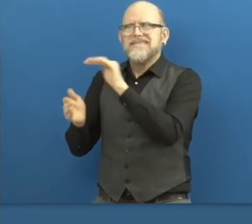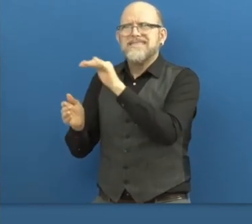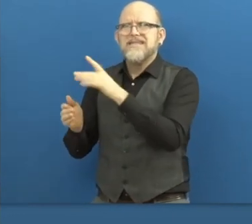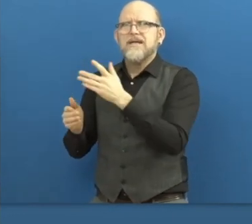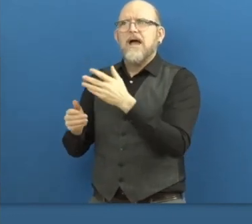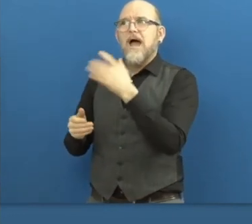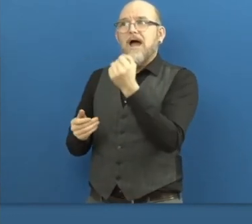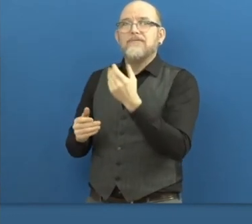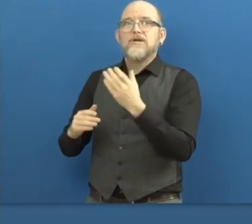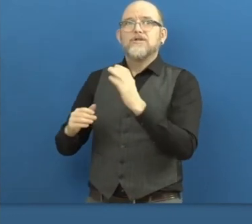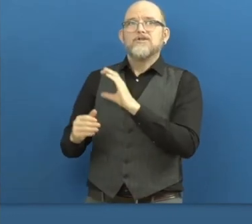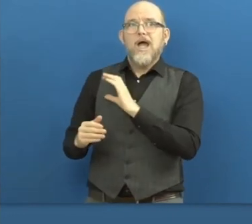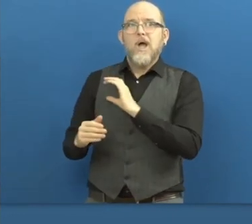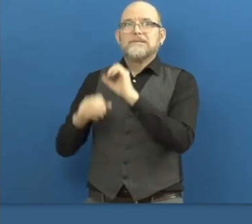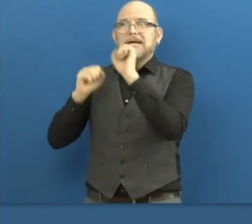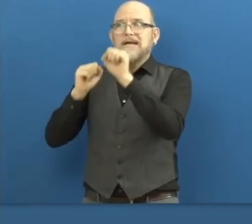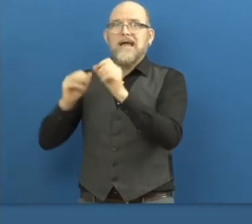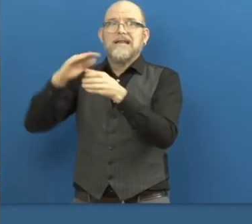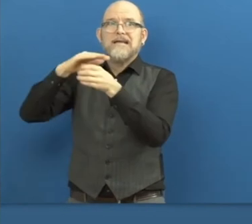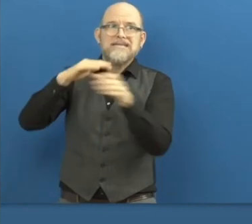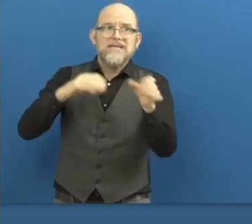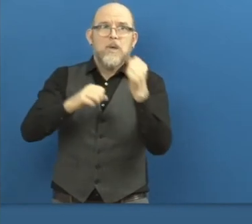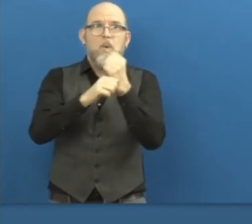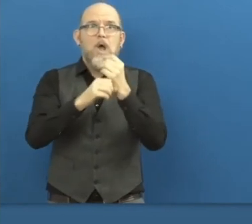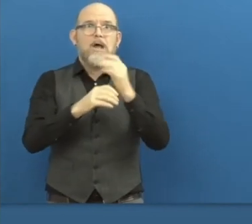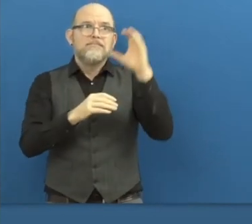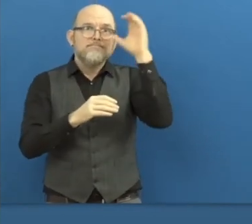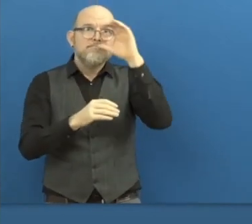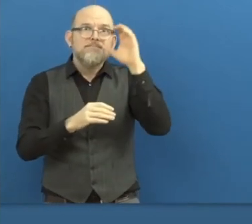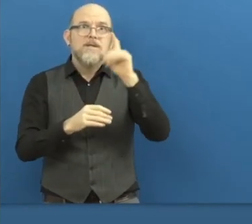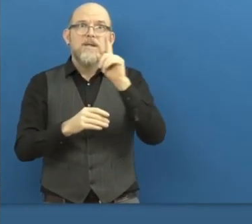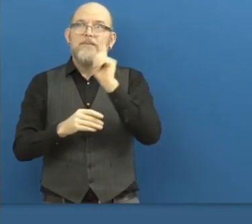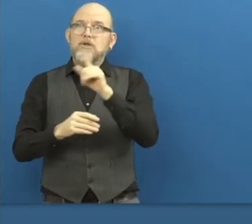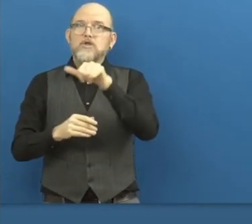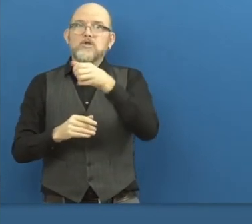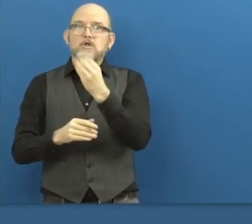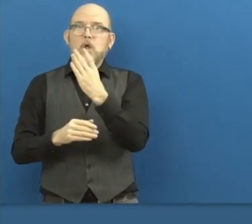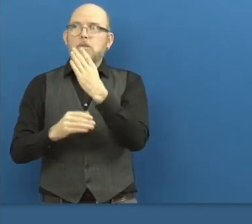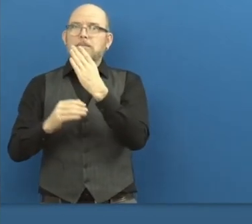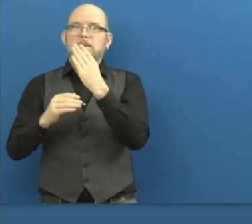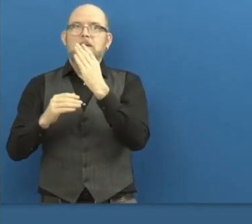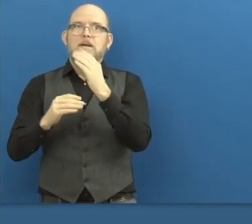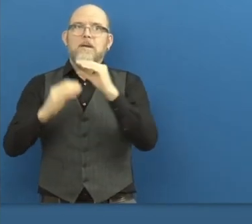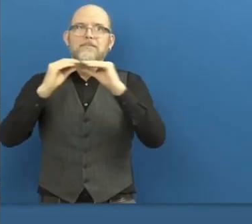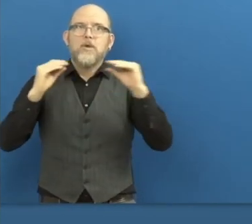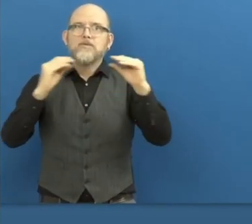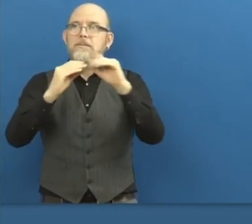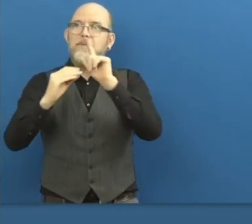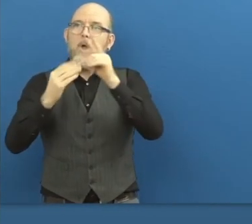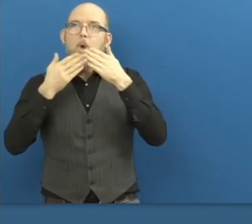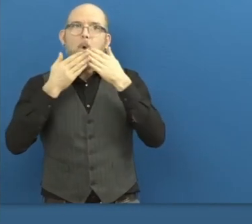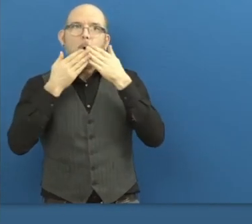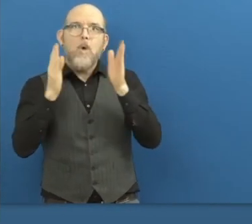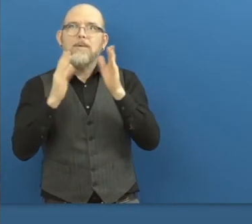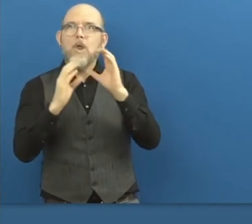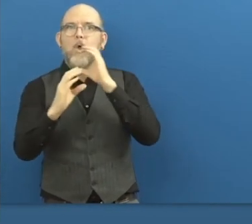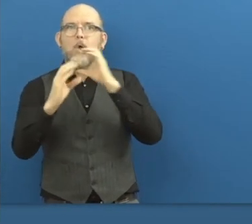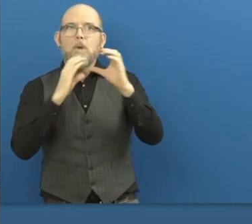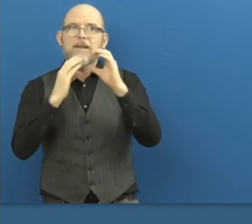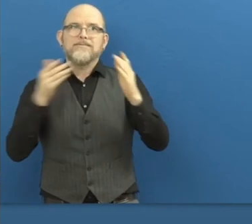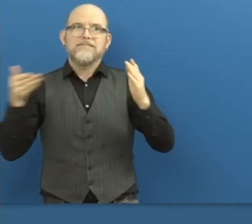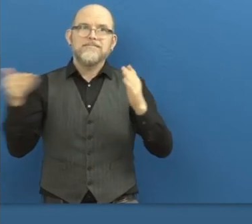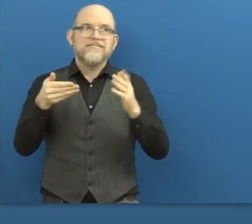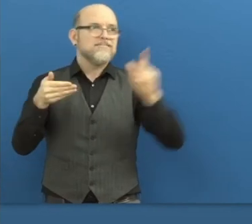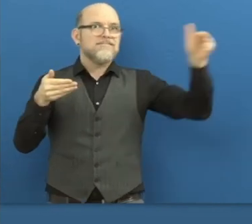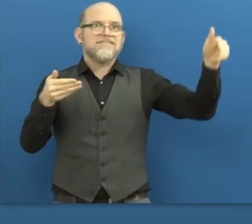that's where the need to get this communication between the employer and people with disabilities so they can see that actually there is a point to it.